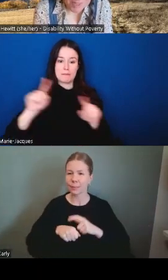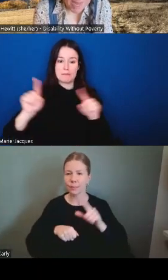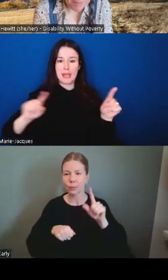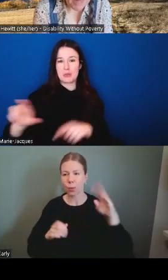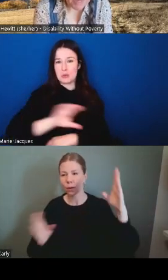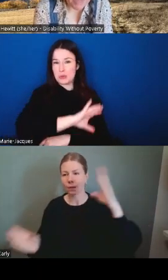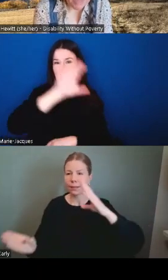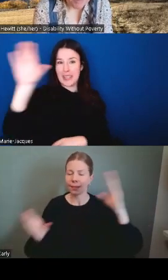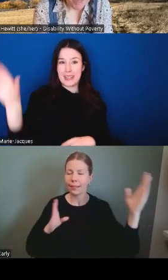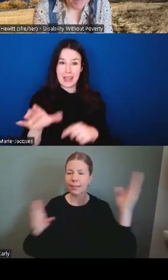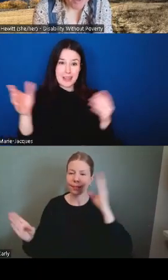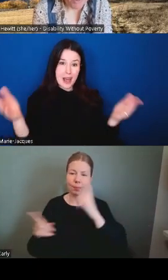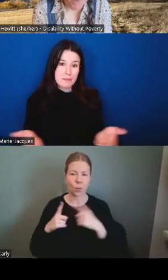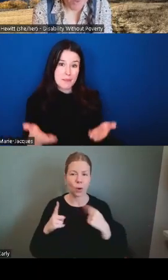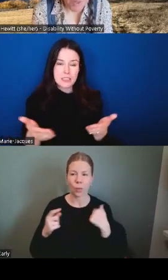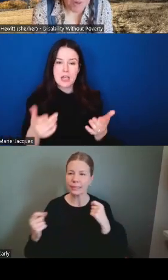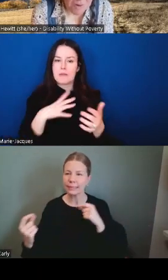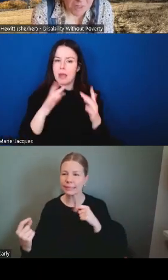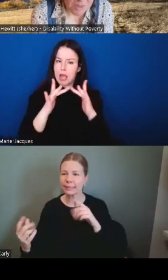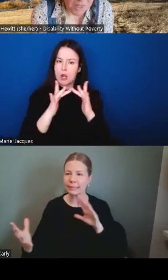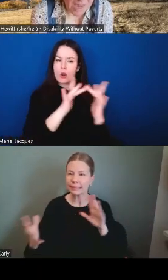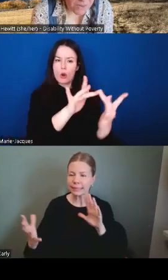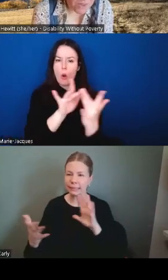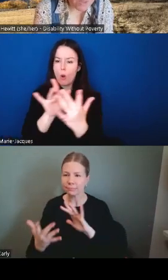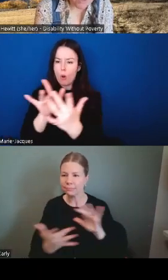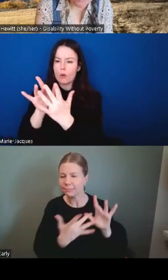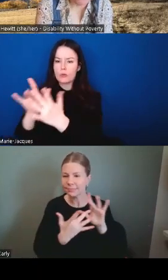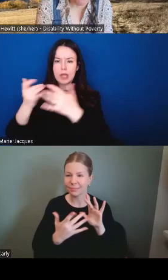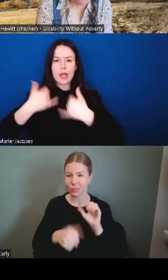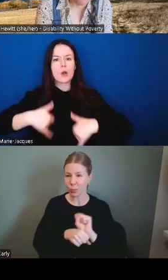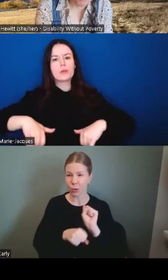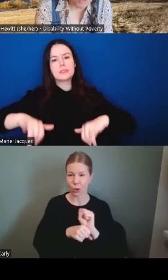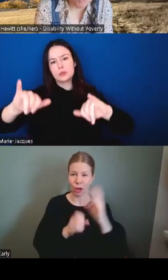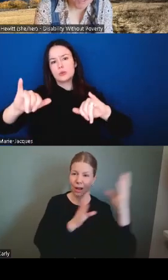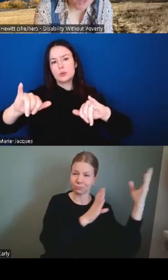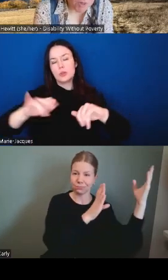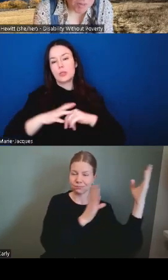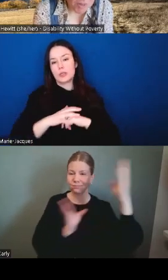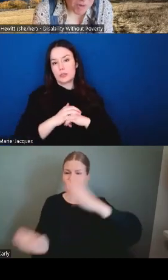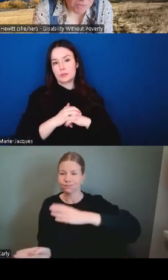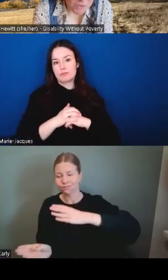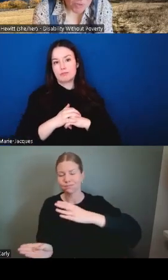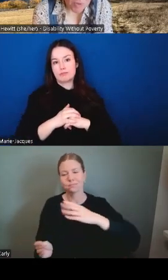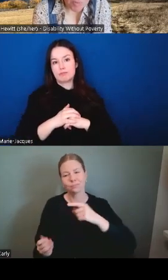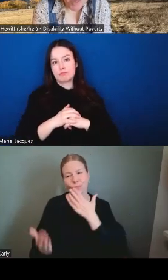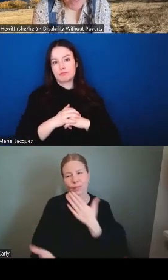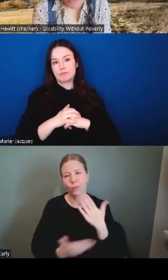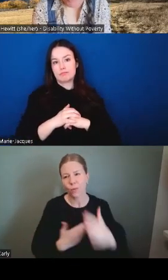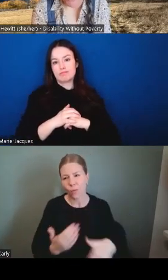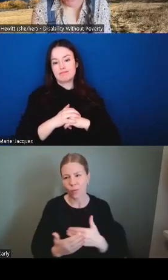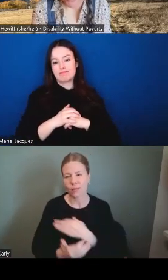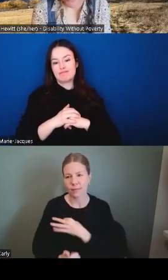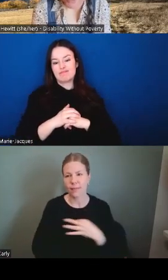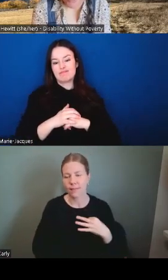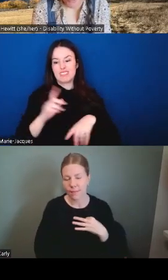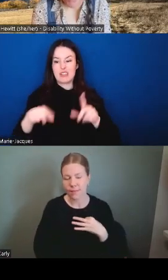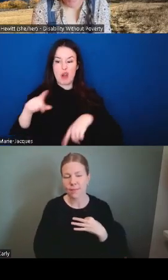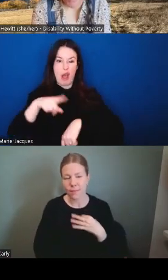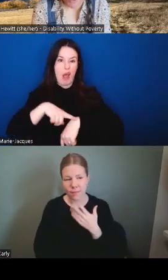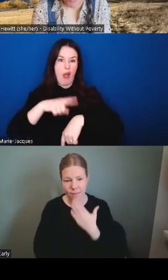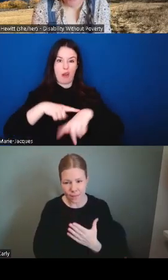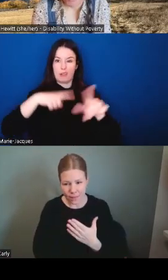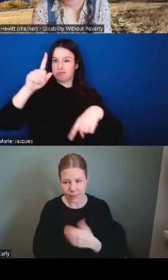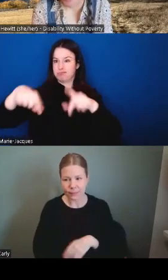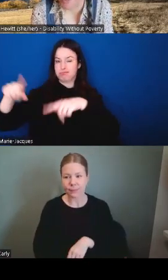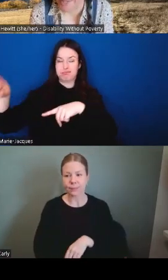react that's what's happening people work incredible hours and for us and i'm extremely grateful to them and as i say